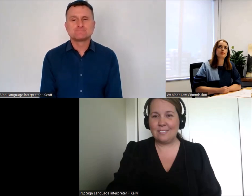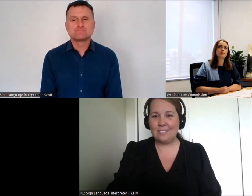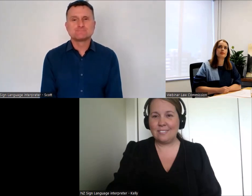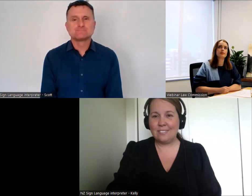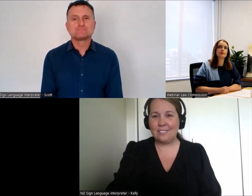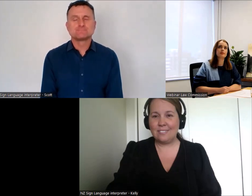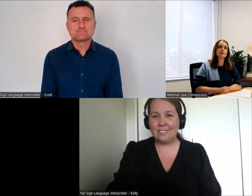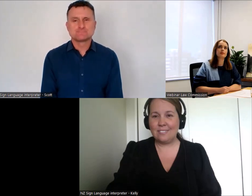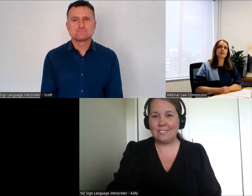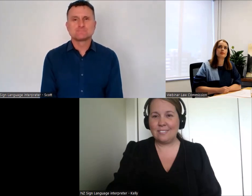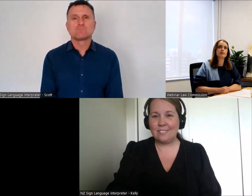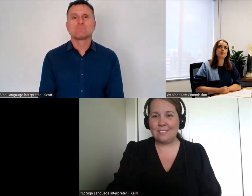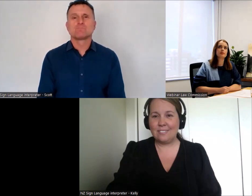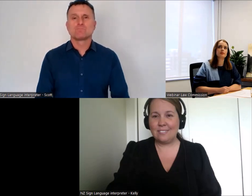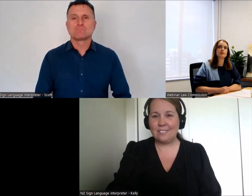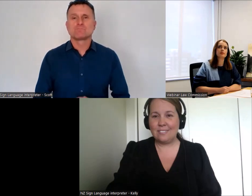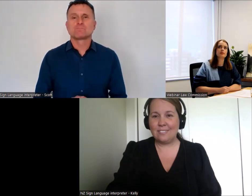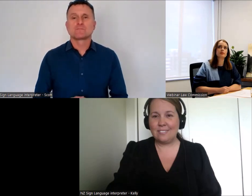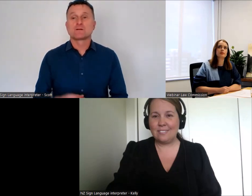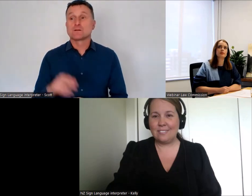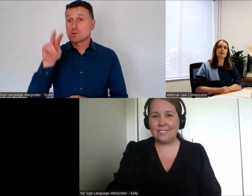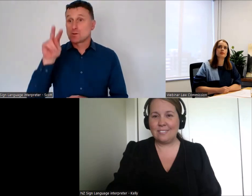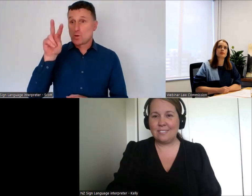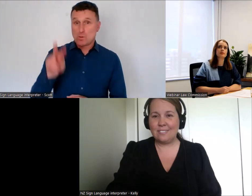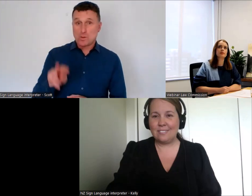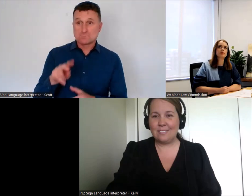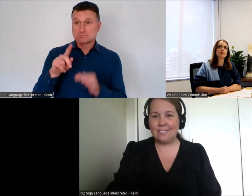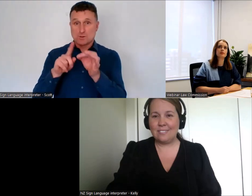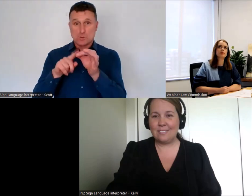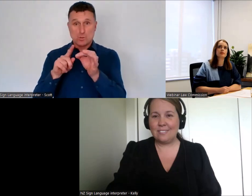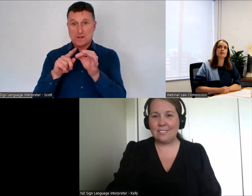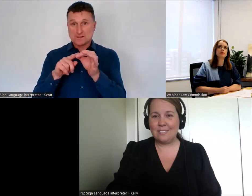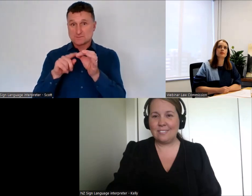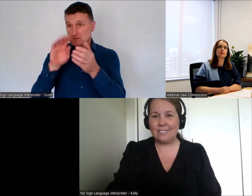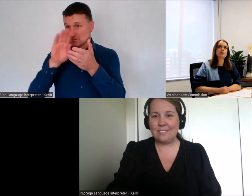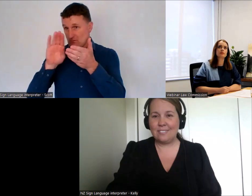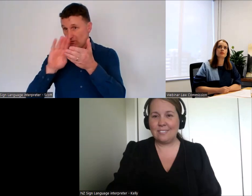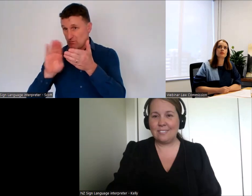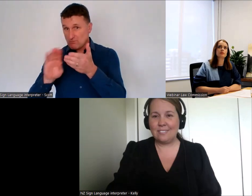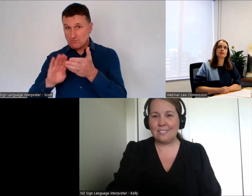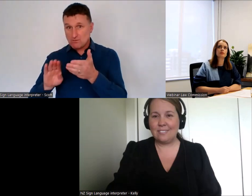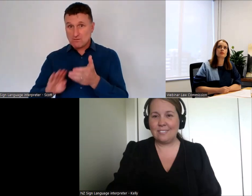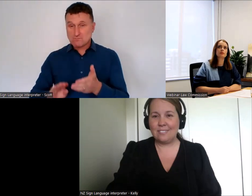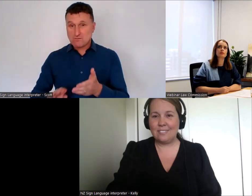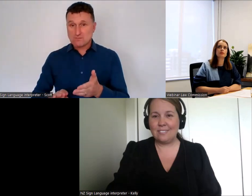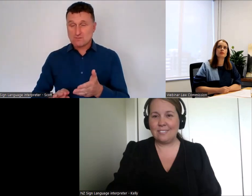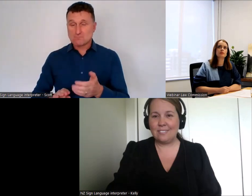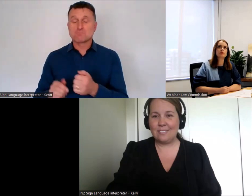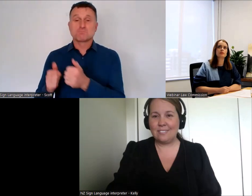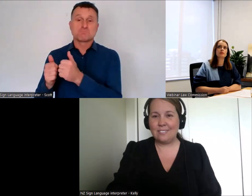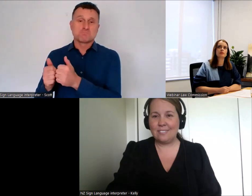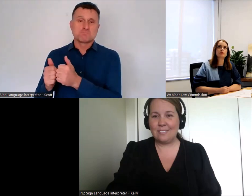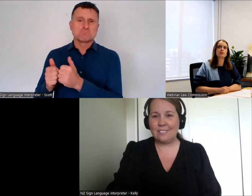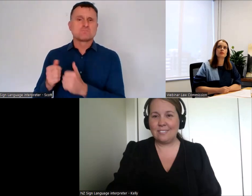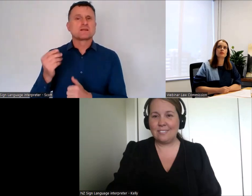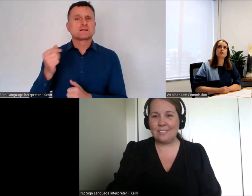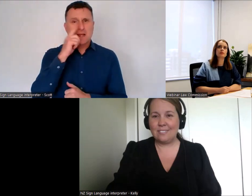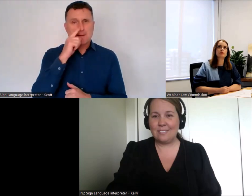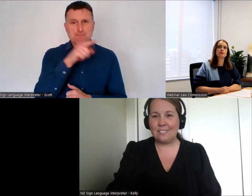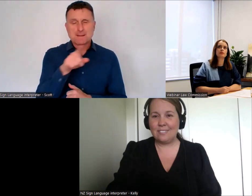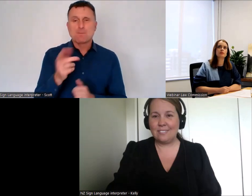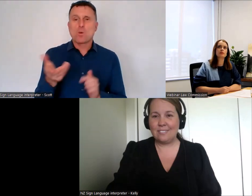I think that's the last of the questions which have come in. know a couple of you have made some comments, so